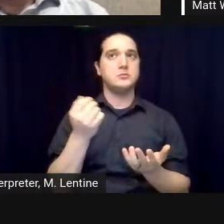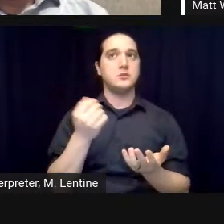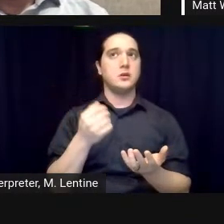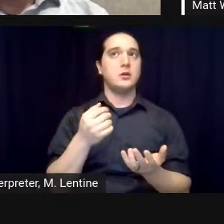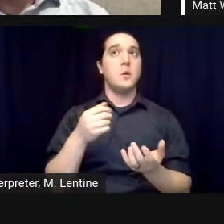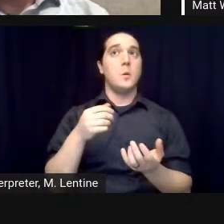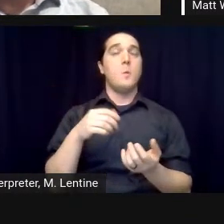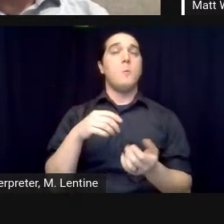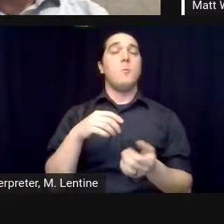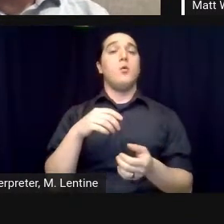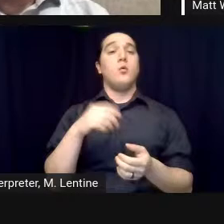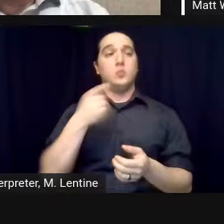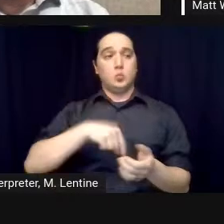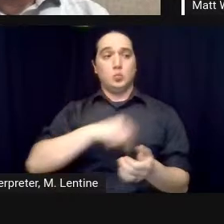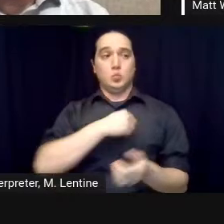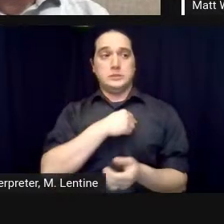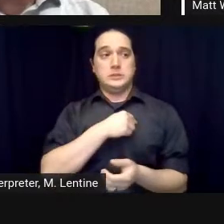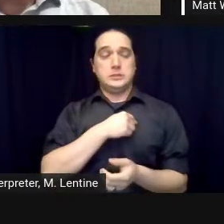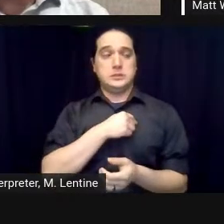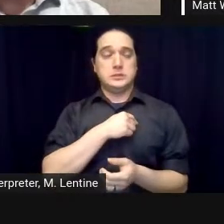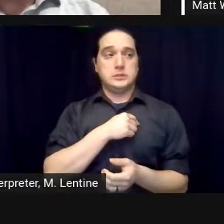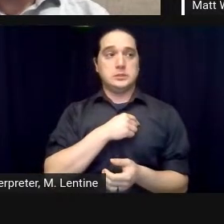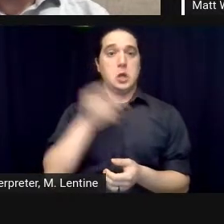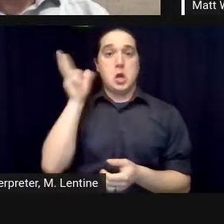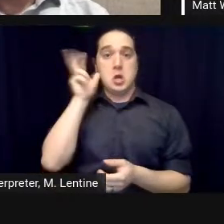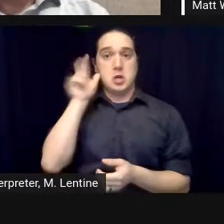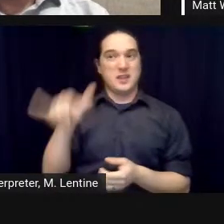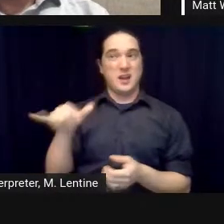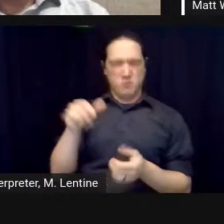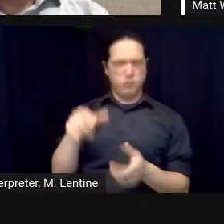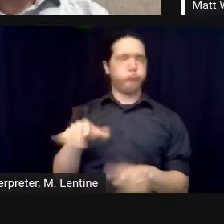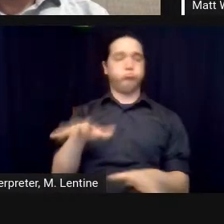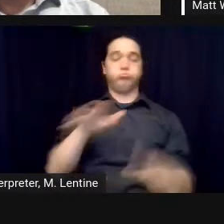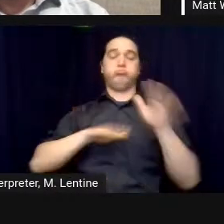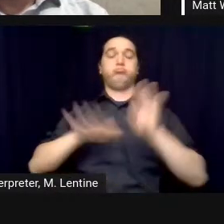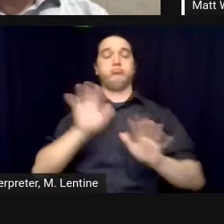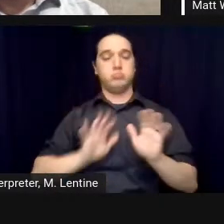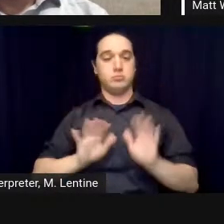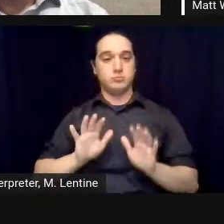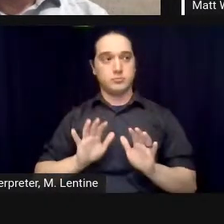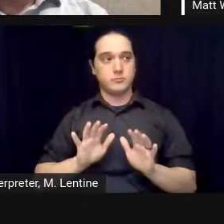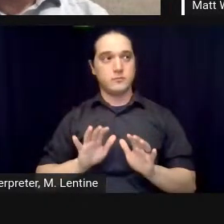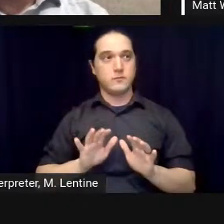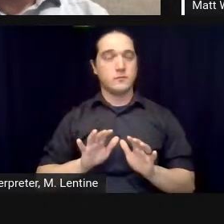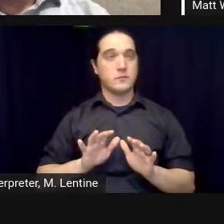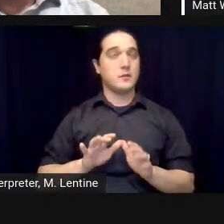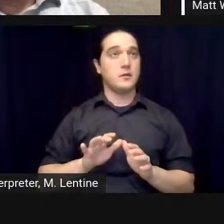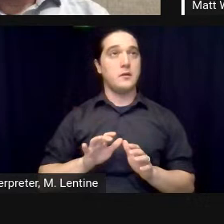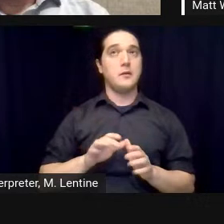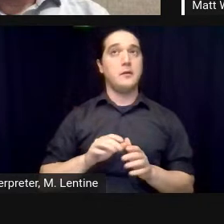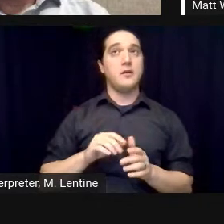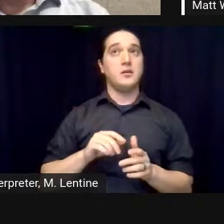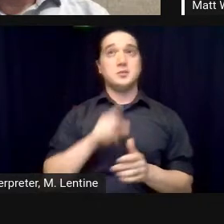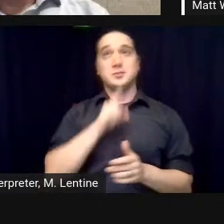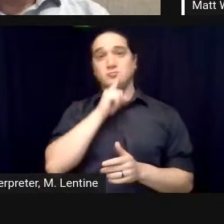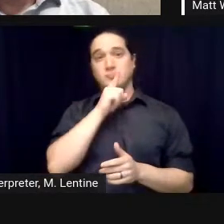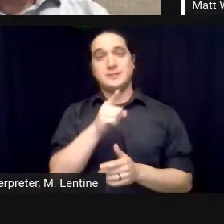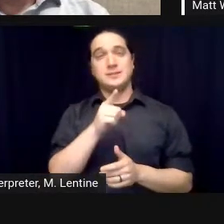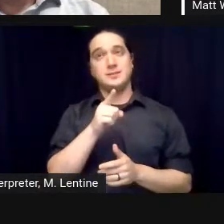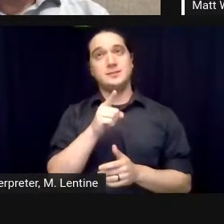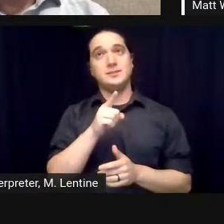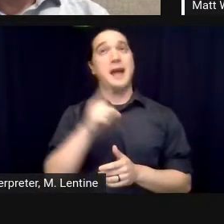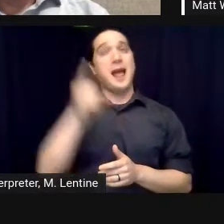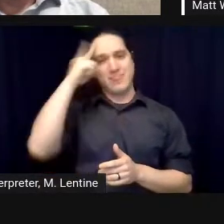top for two or three years and then it kind of uh you know turned on a dime and you know i think we made